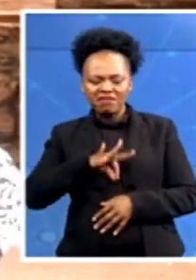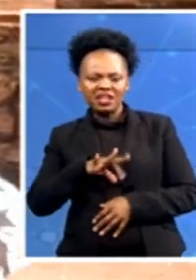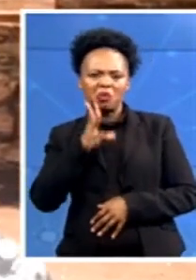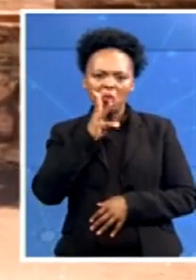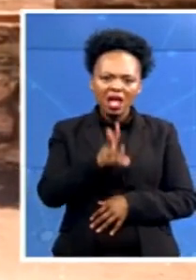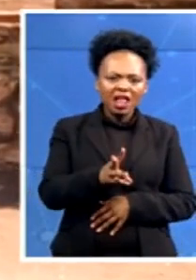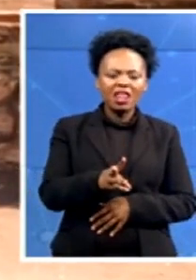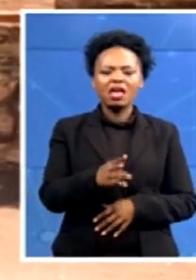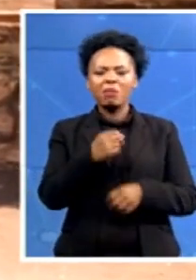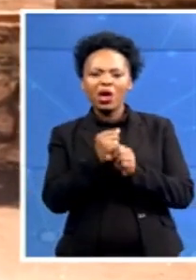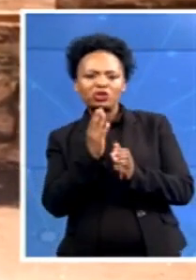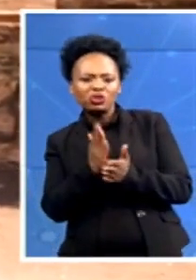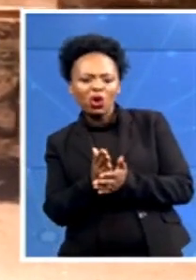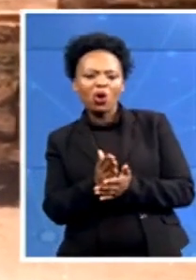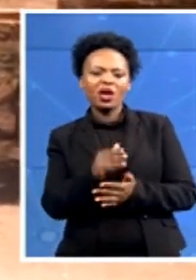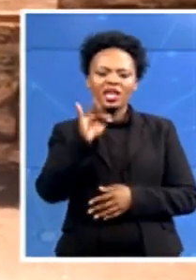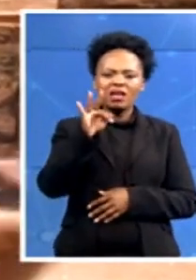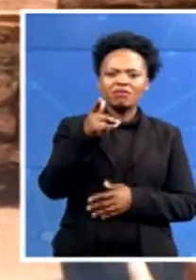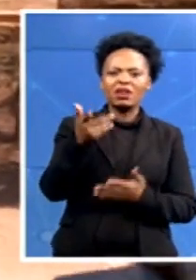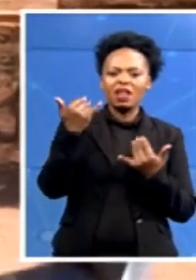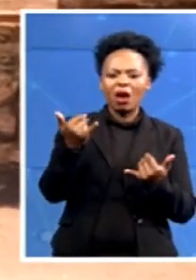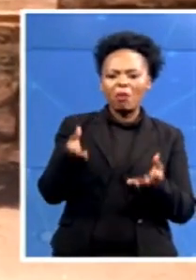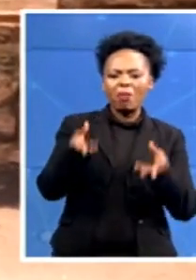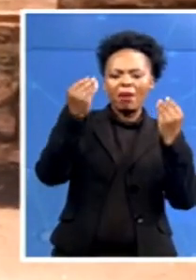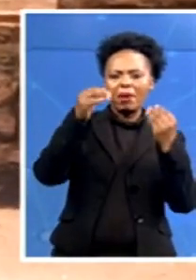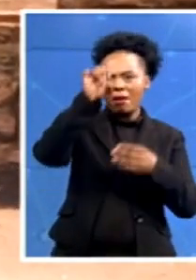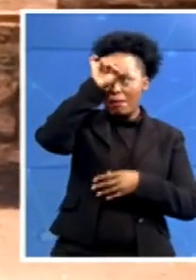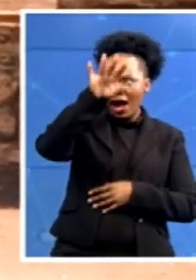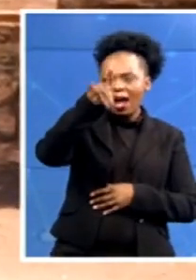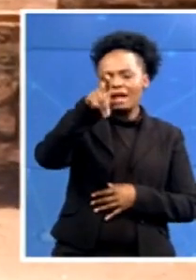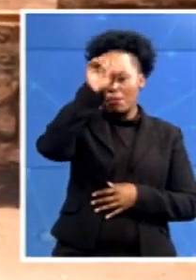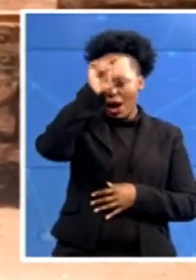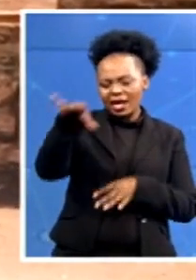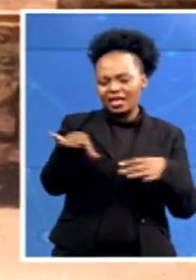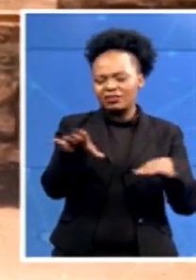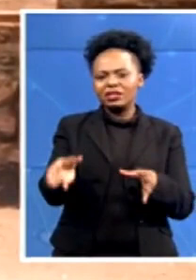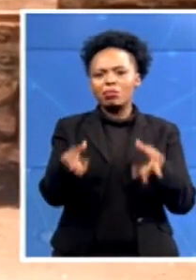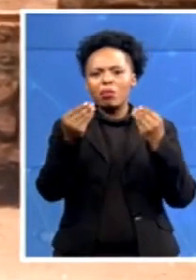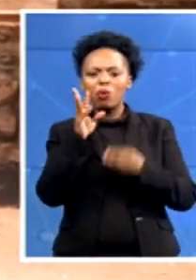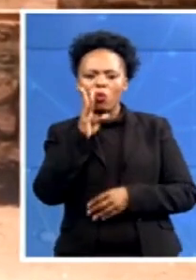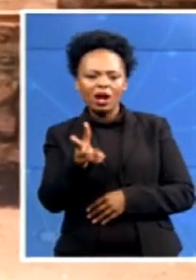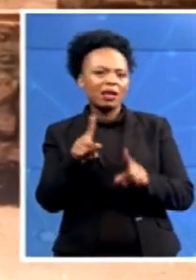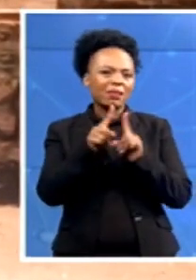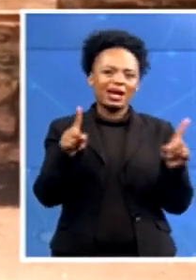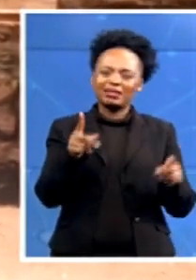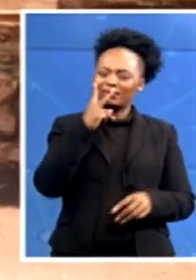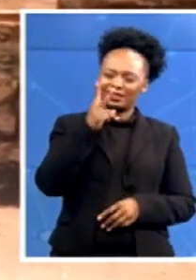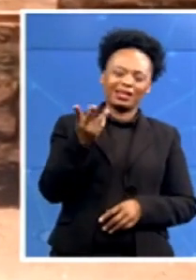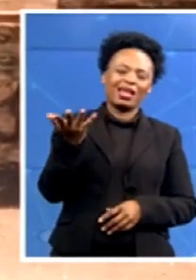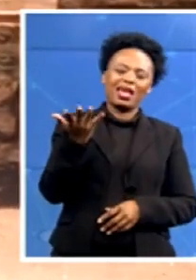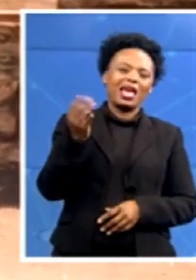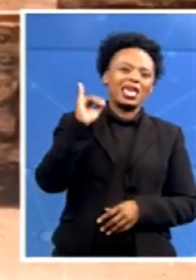in mining areas benefit from mining activities. But they're saying it looks like the EFF in council is more interested in